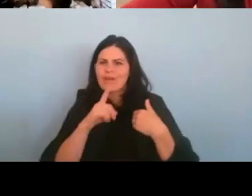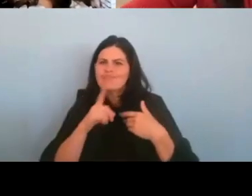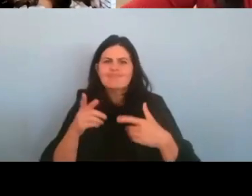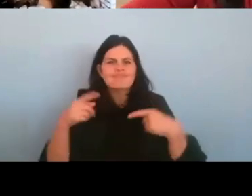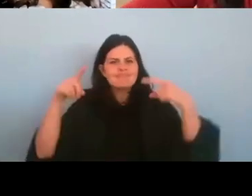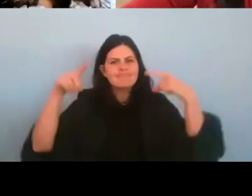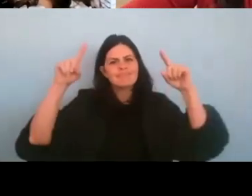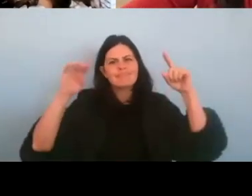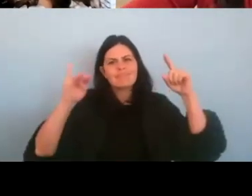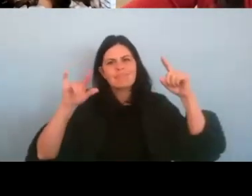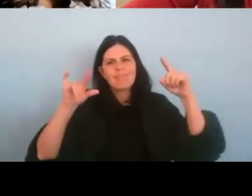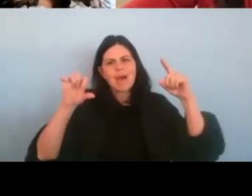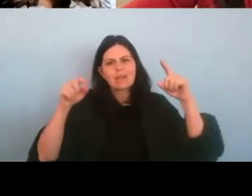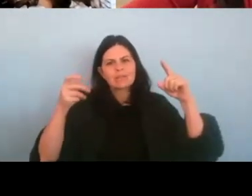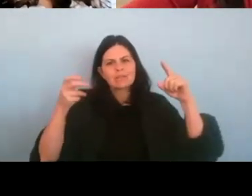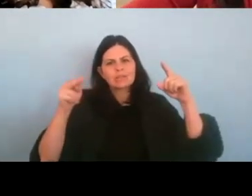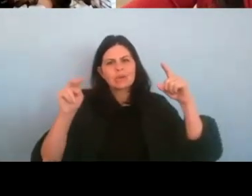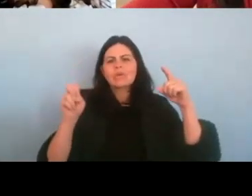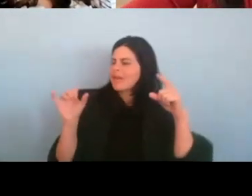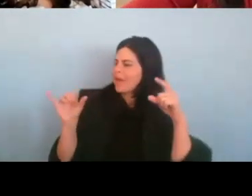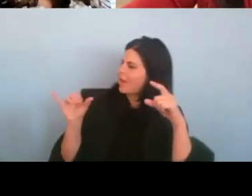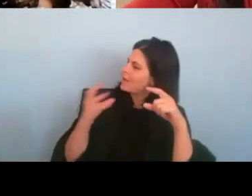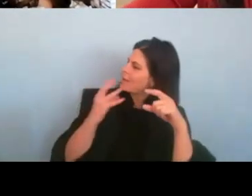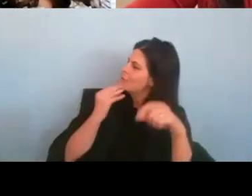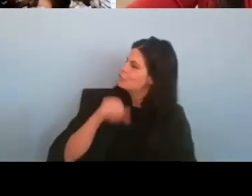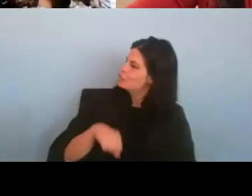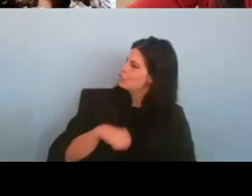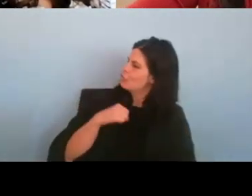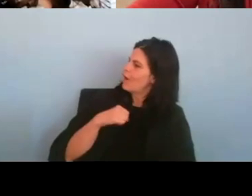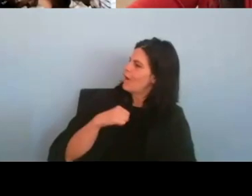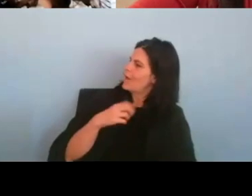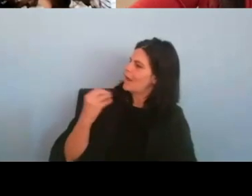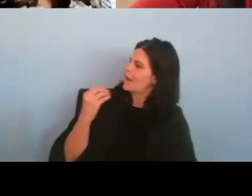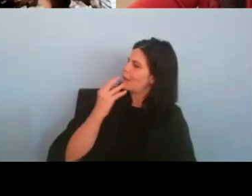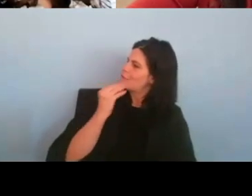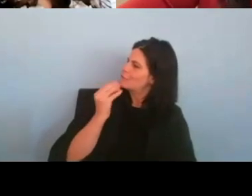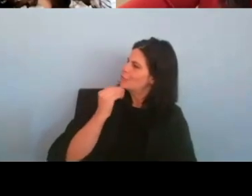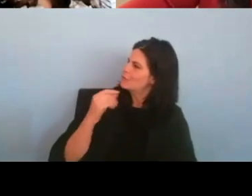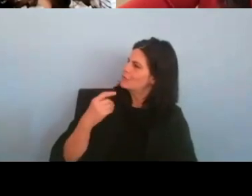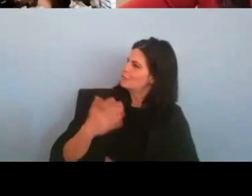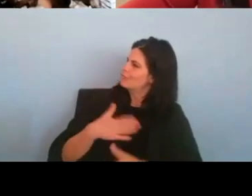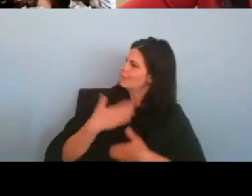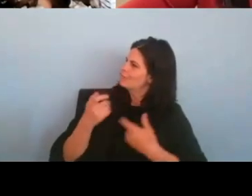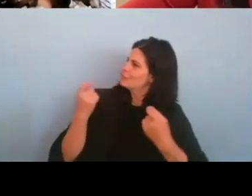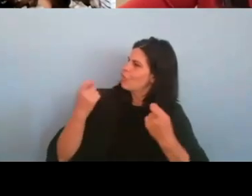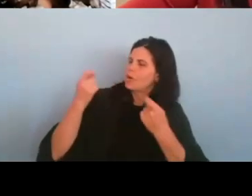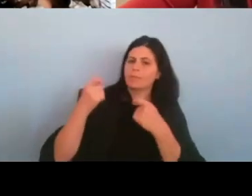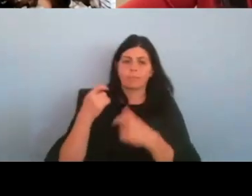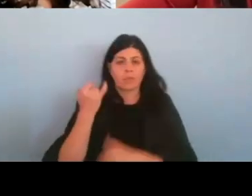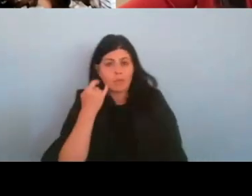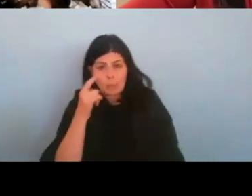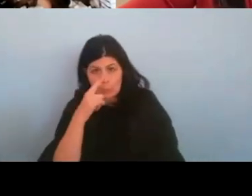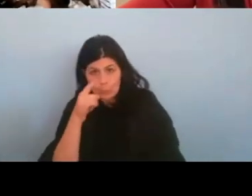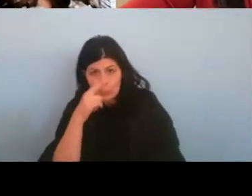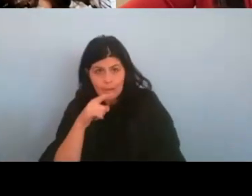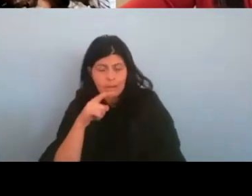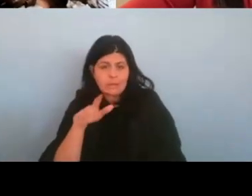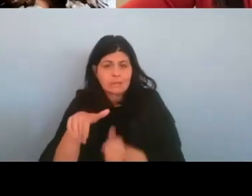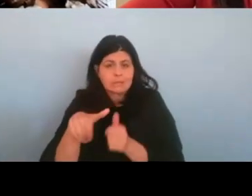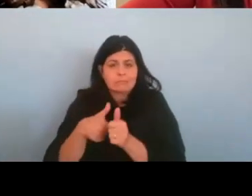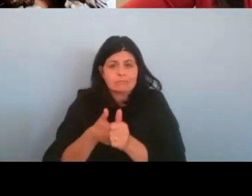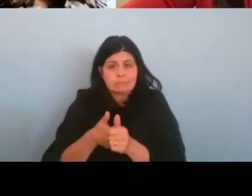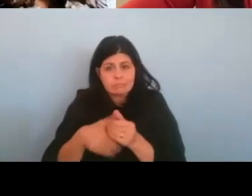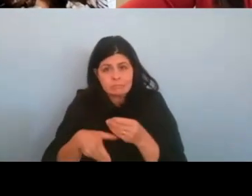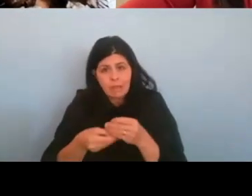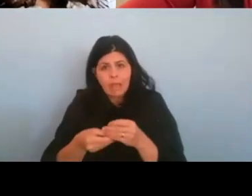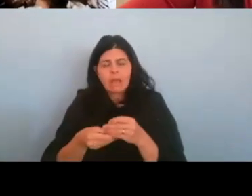Jewish pride and Jewish joy. I want to, if you don't mind, if I just piggyback off what Naomi said, we did cast